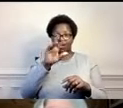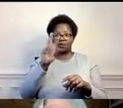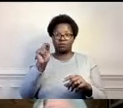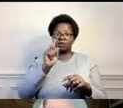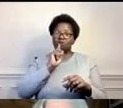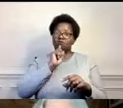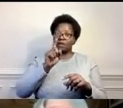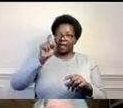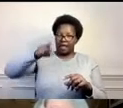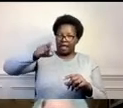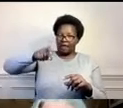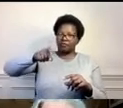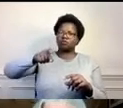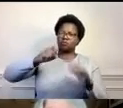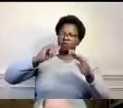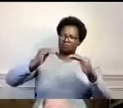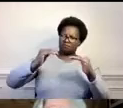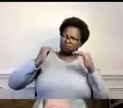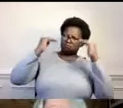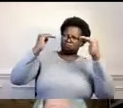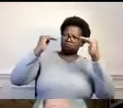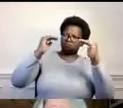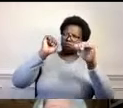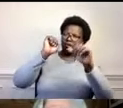it's really a reflection